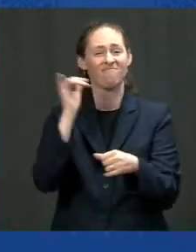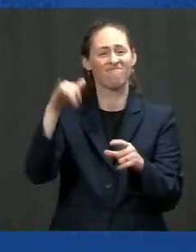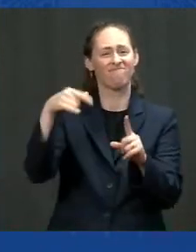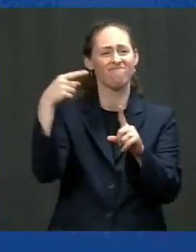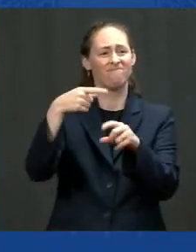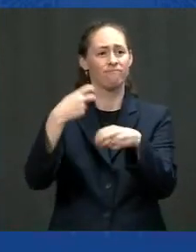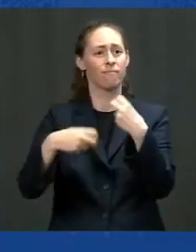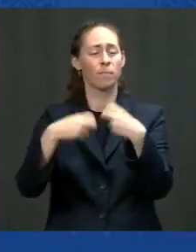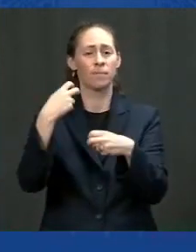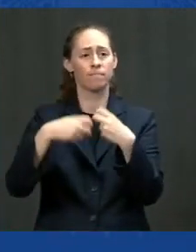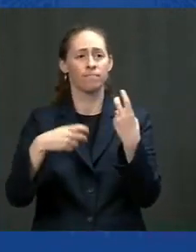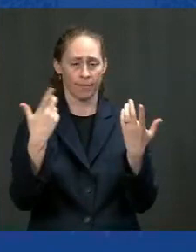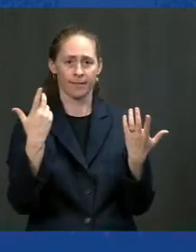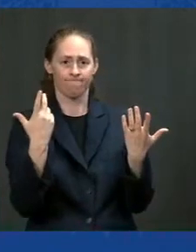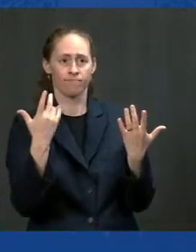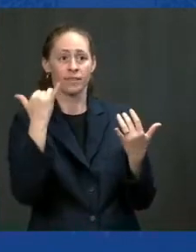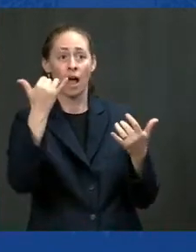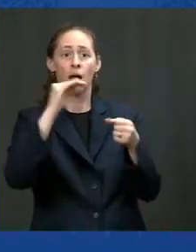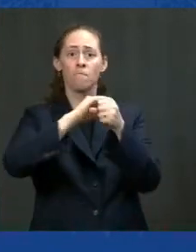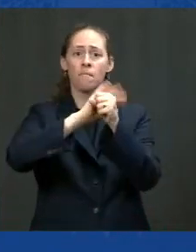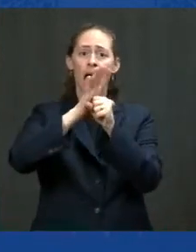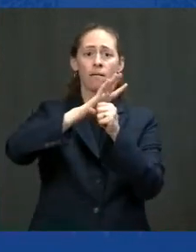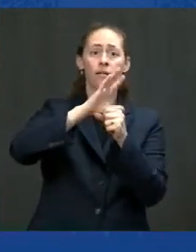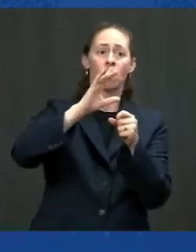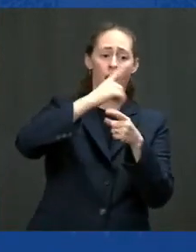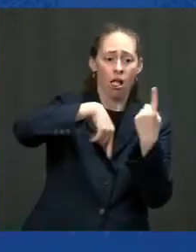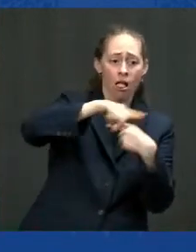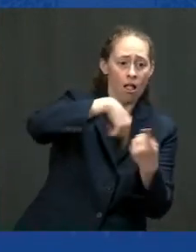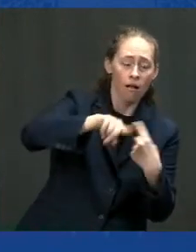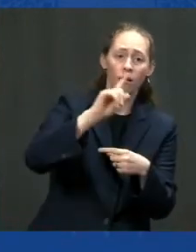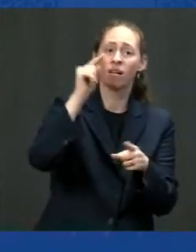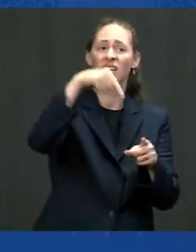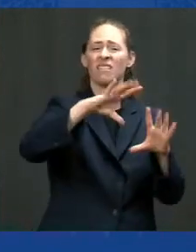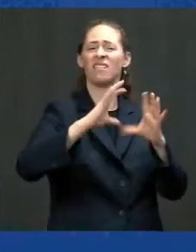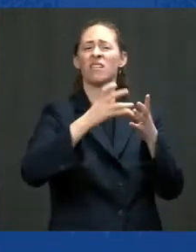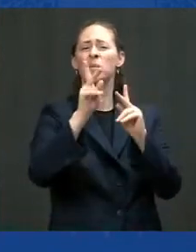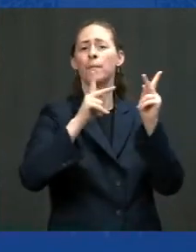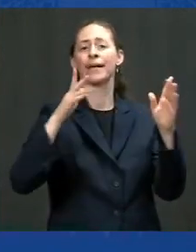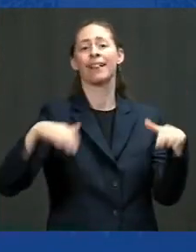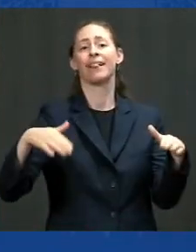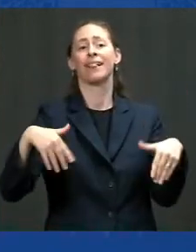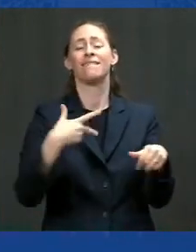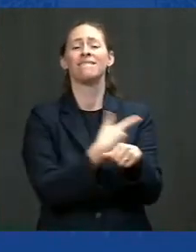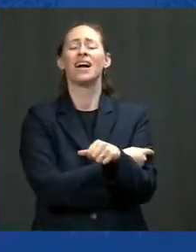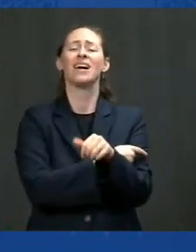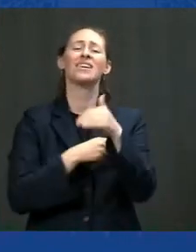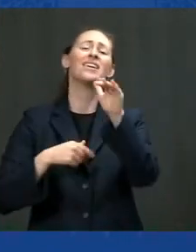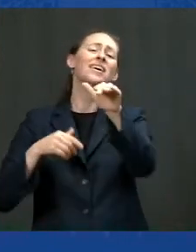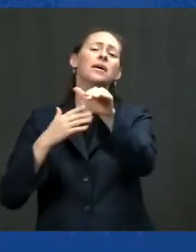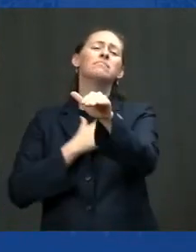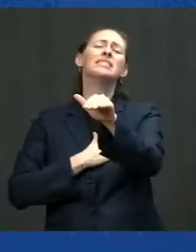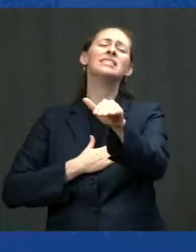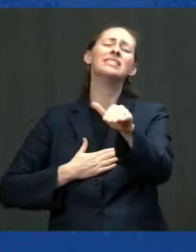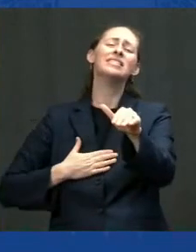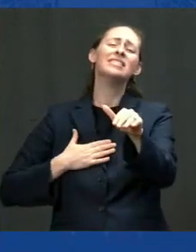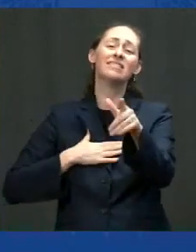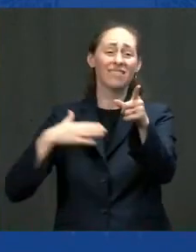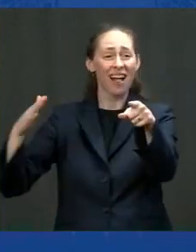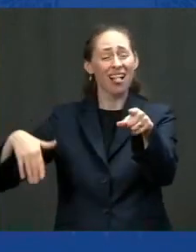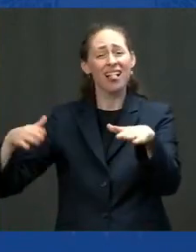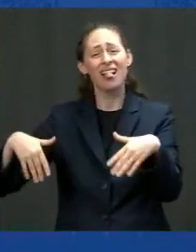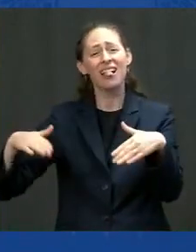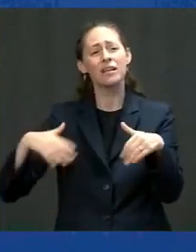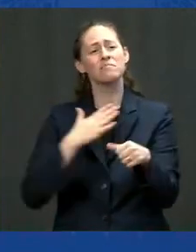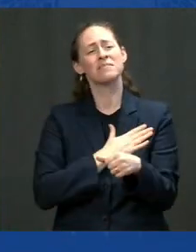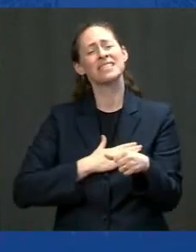pandemic of the unvaccinated so please please please please you're not vaccinated protect